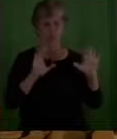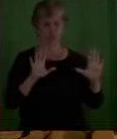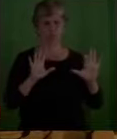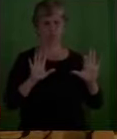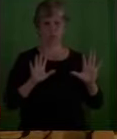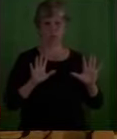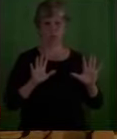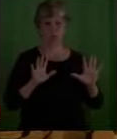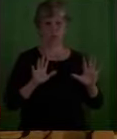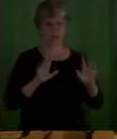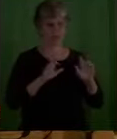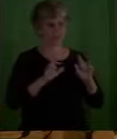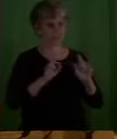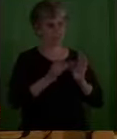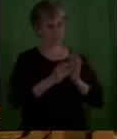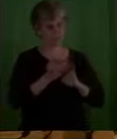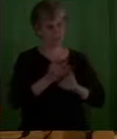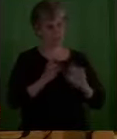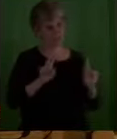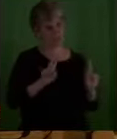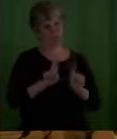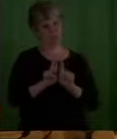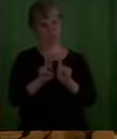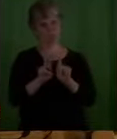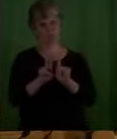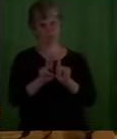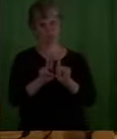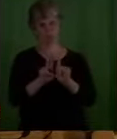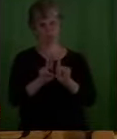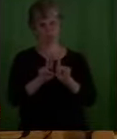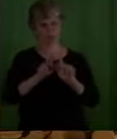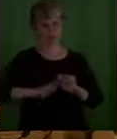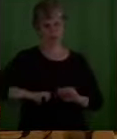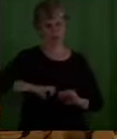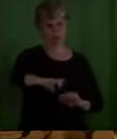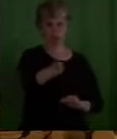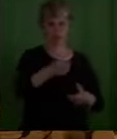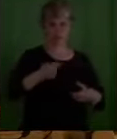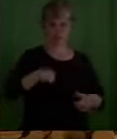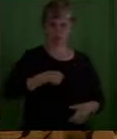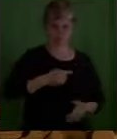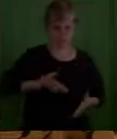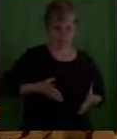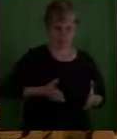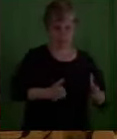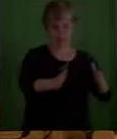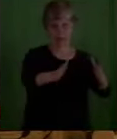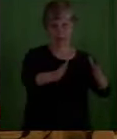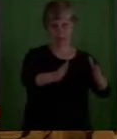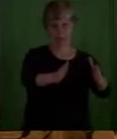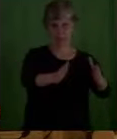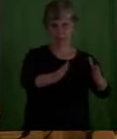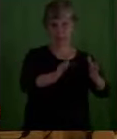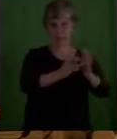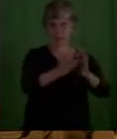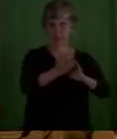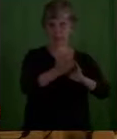joining them on the journey that we might let Him join ours